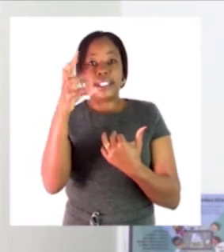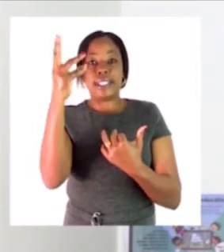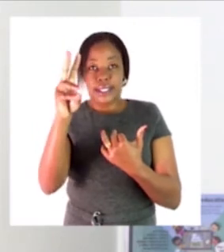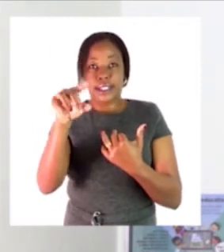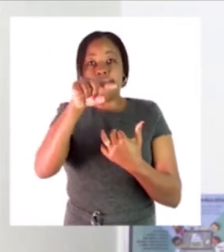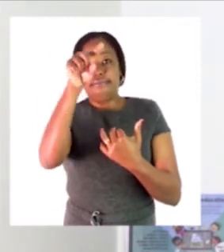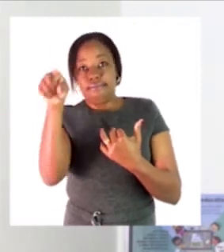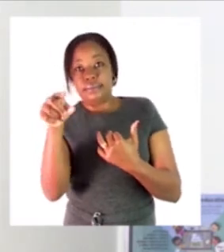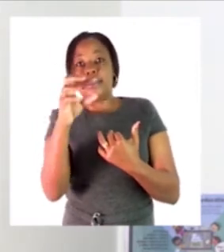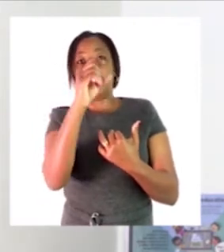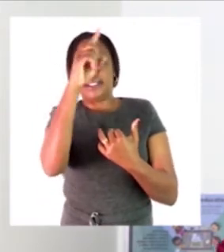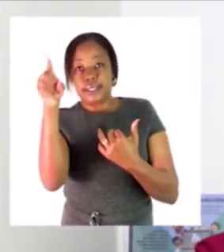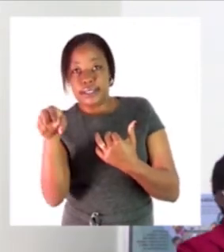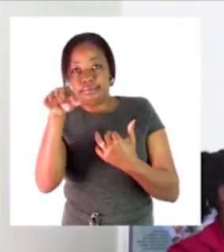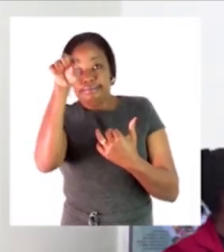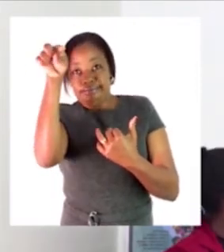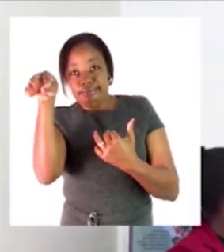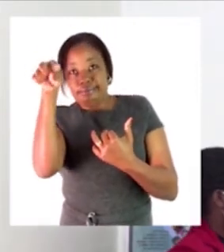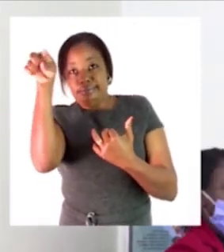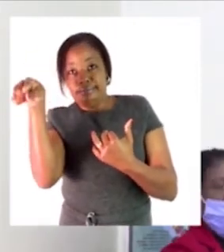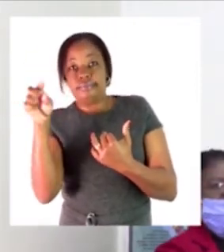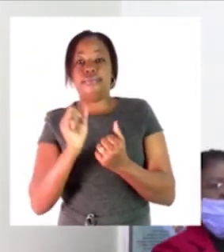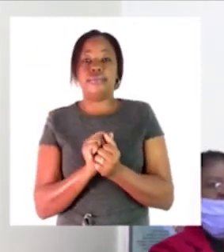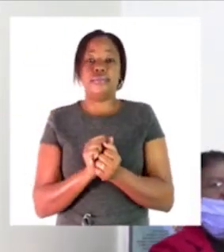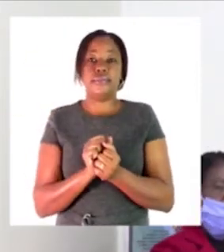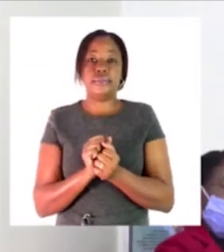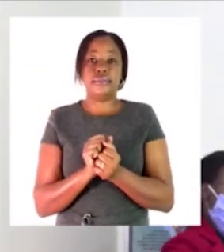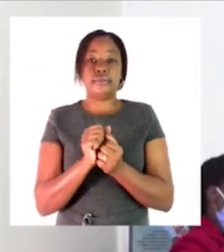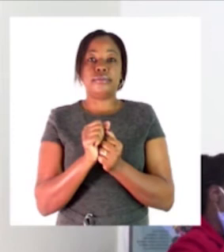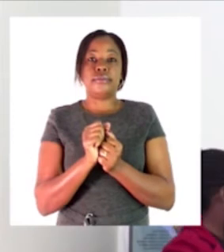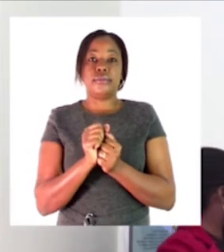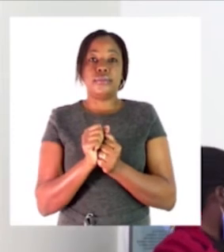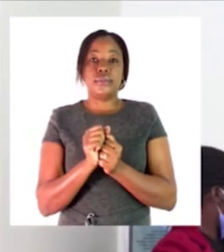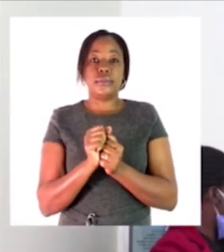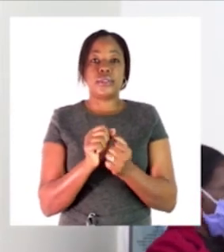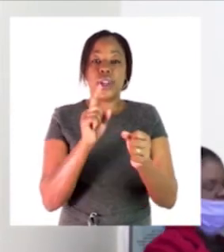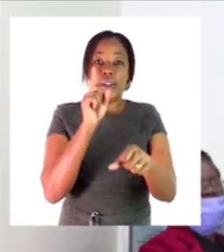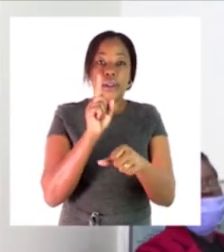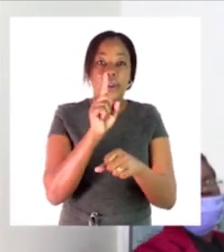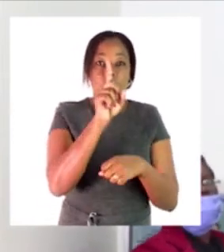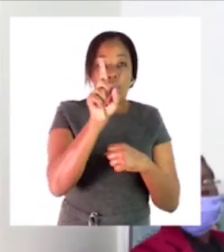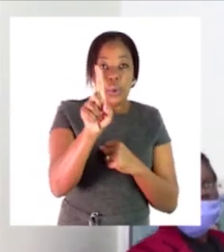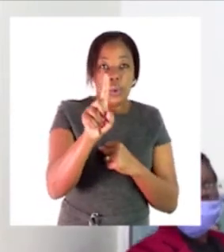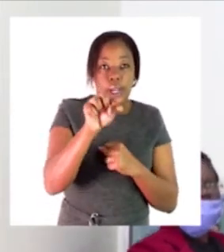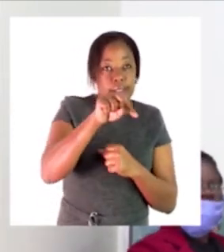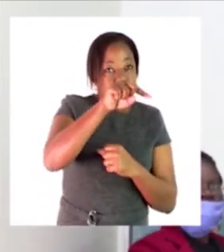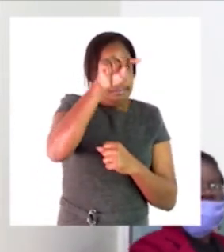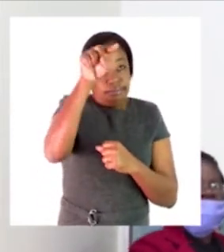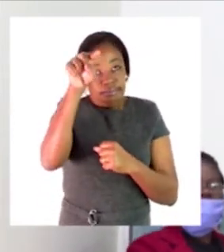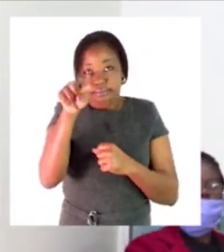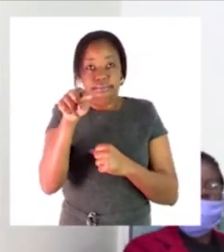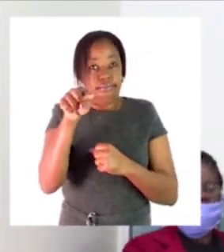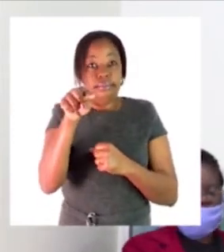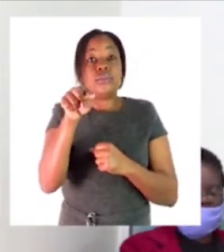ten and i go on so whenever you are counting in two you have to skip the other number before you go to the next one the next